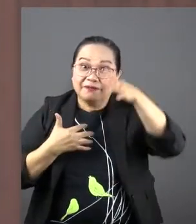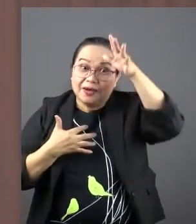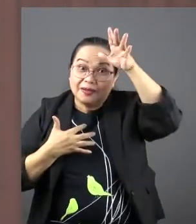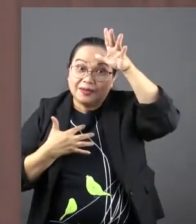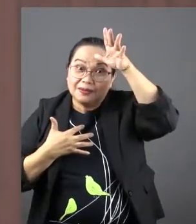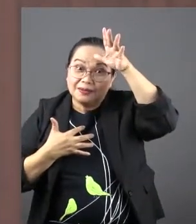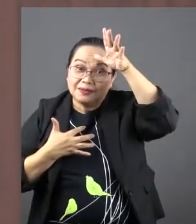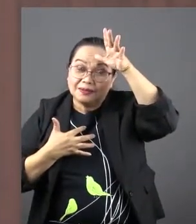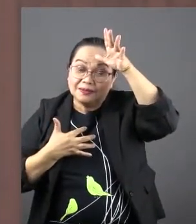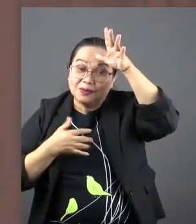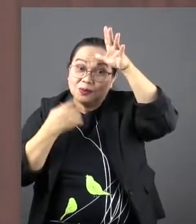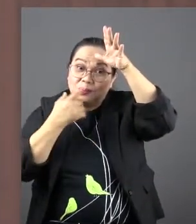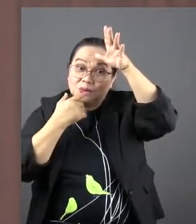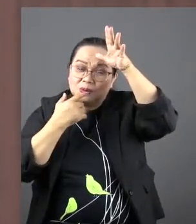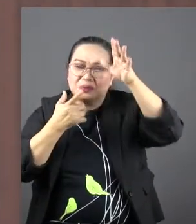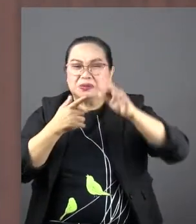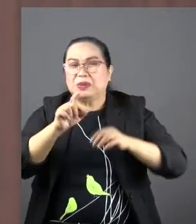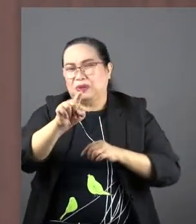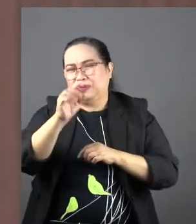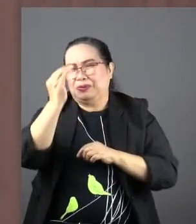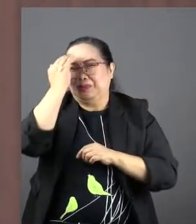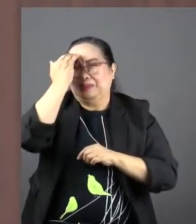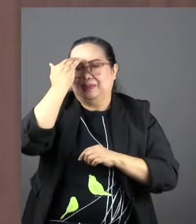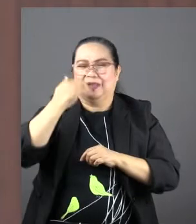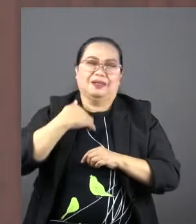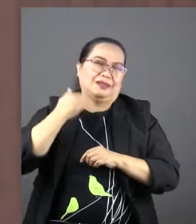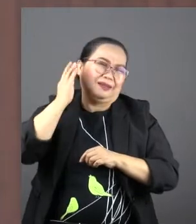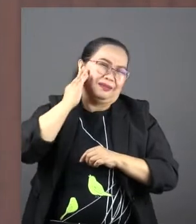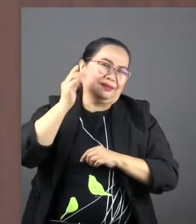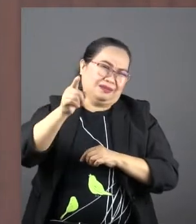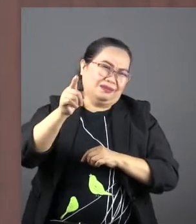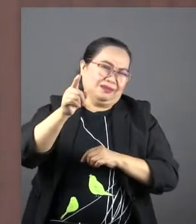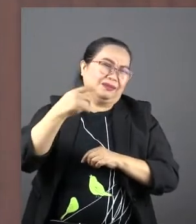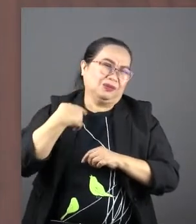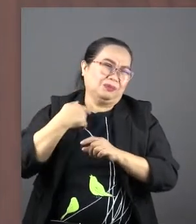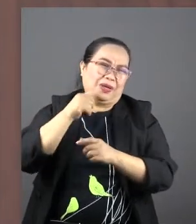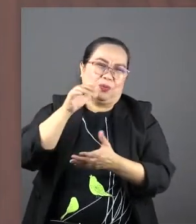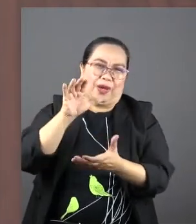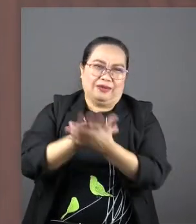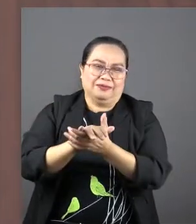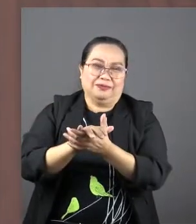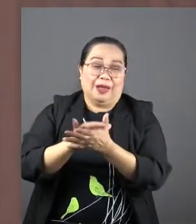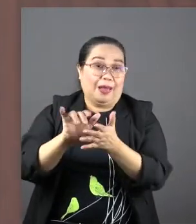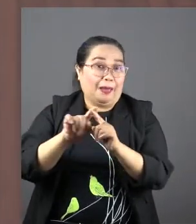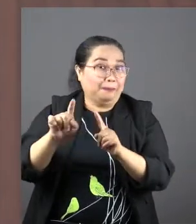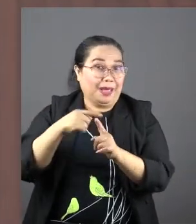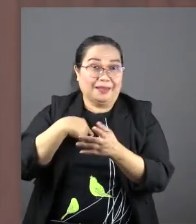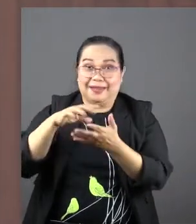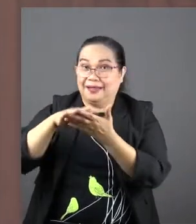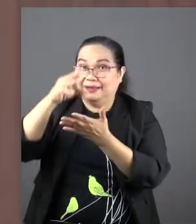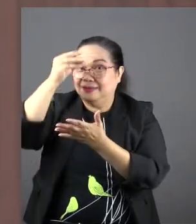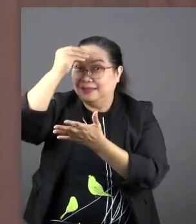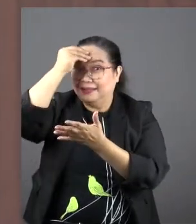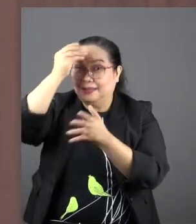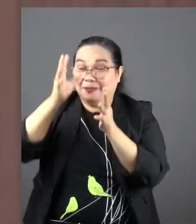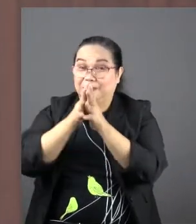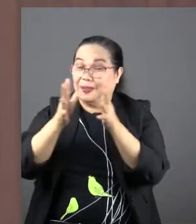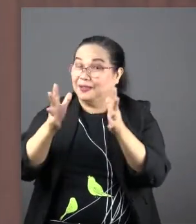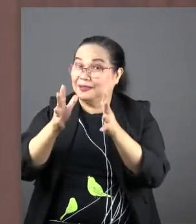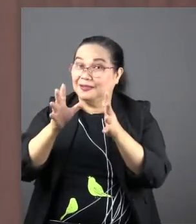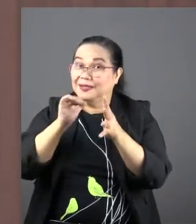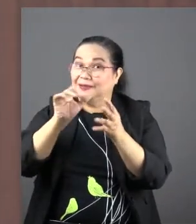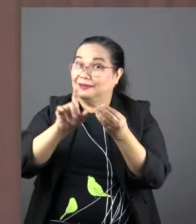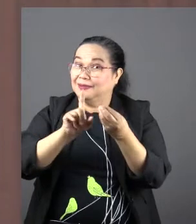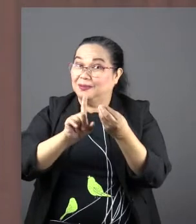could actually say, you know what? I know that applies a lot to my wife. But I'm learning a lot too. Not just